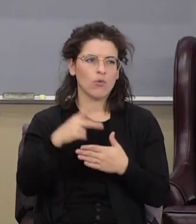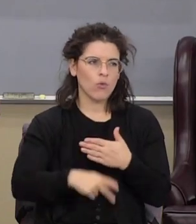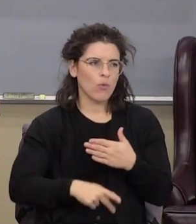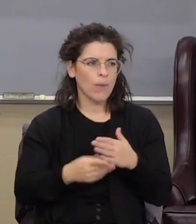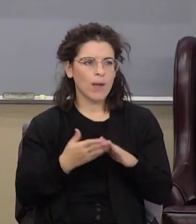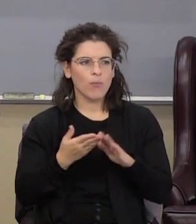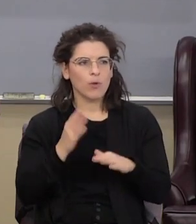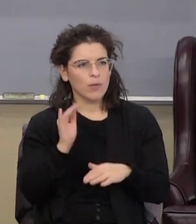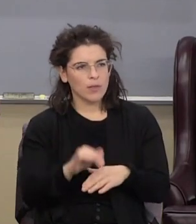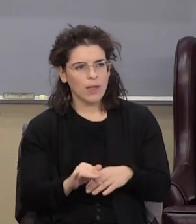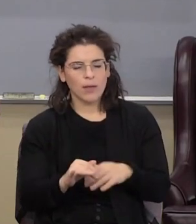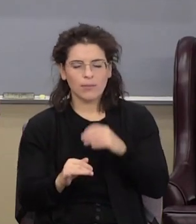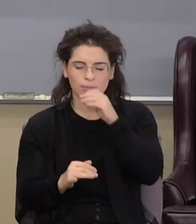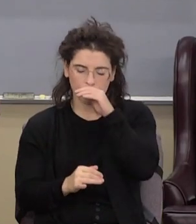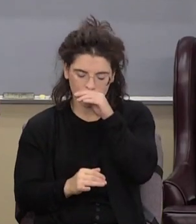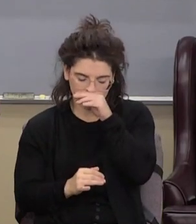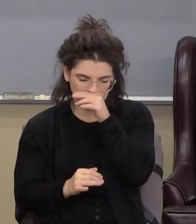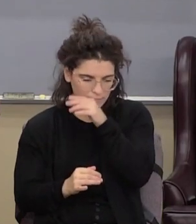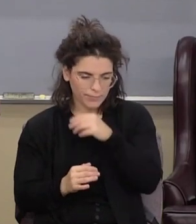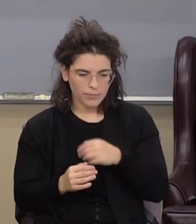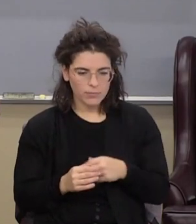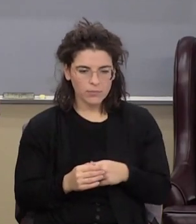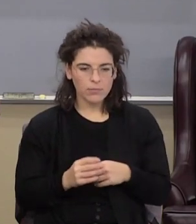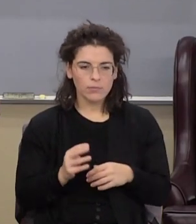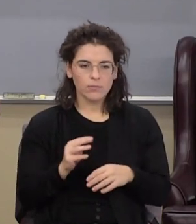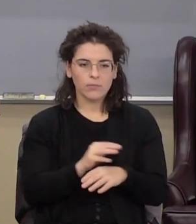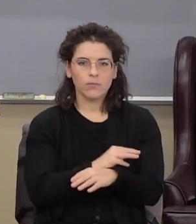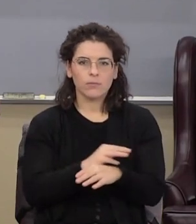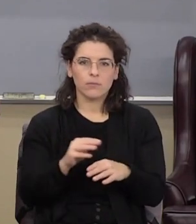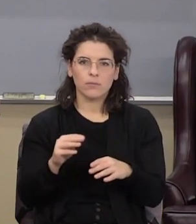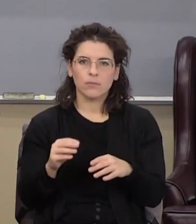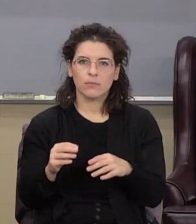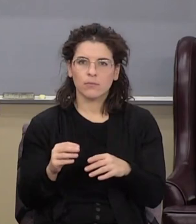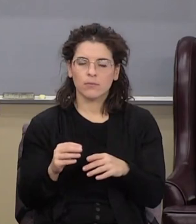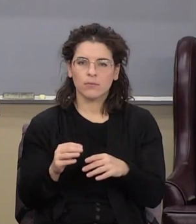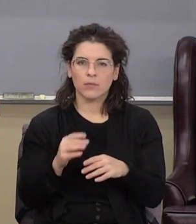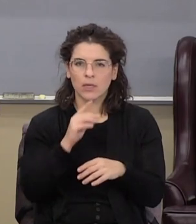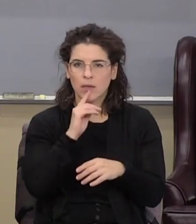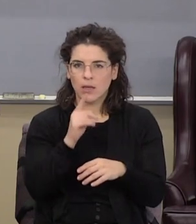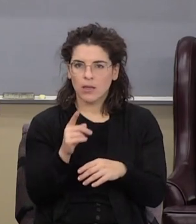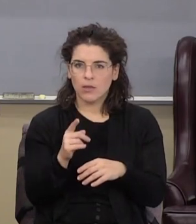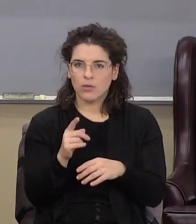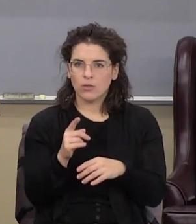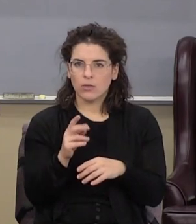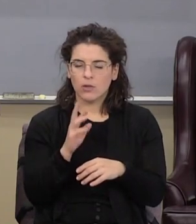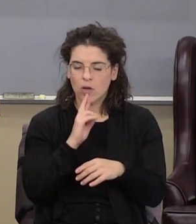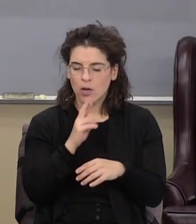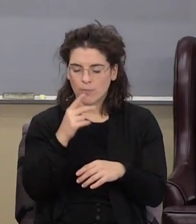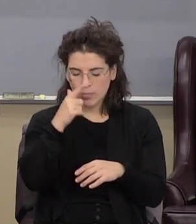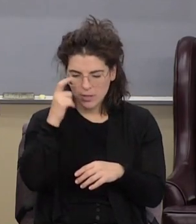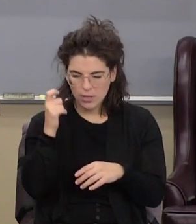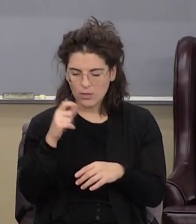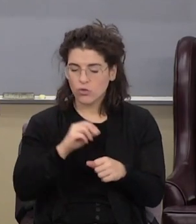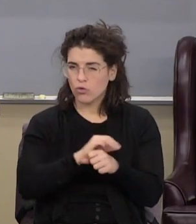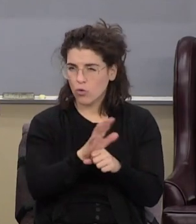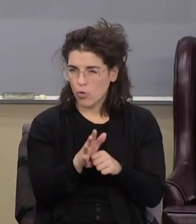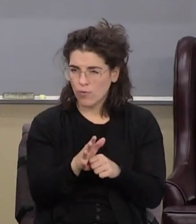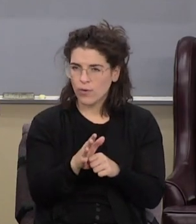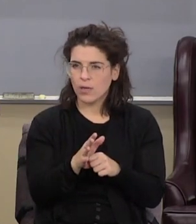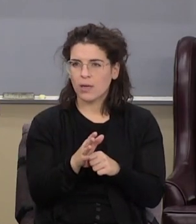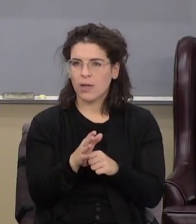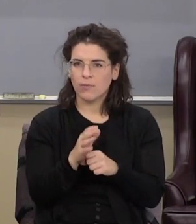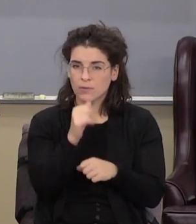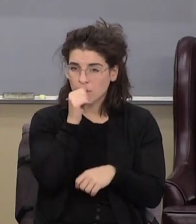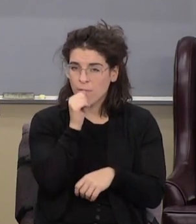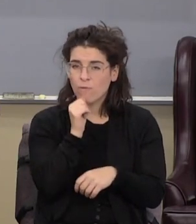umbrella. And those ministries actually are, because of the COVID, have